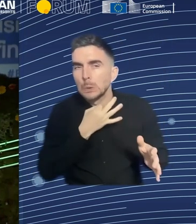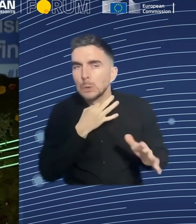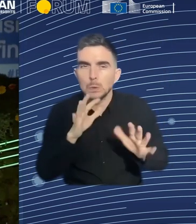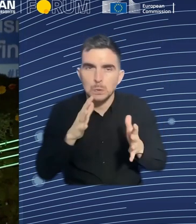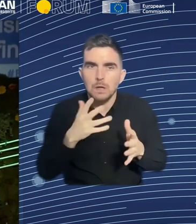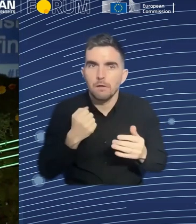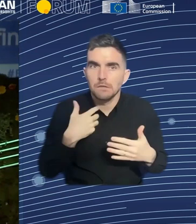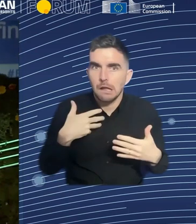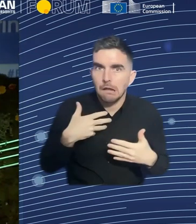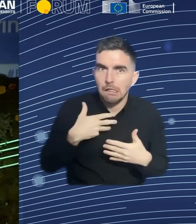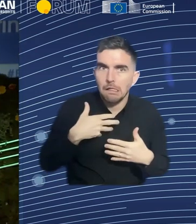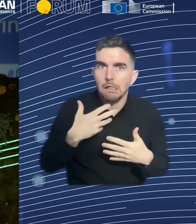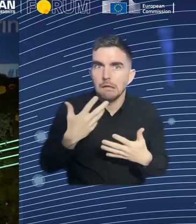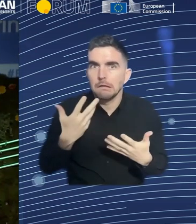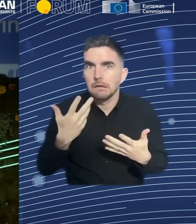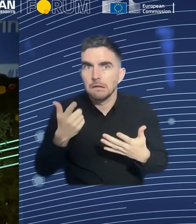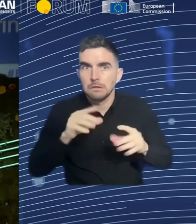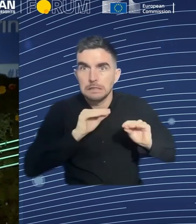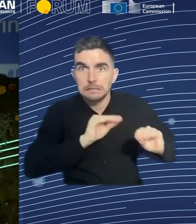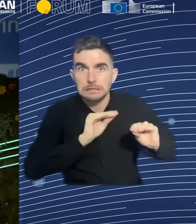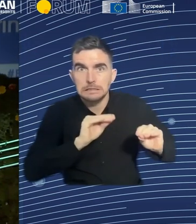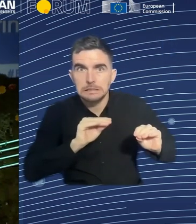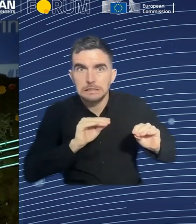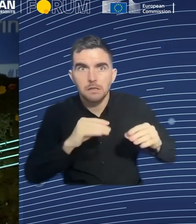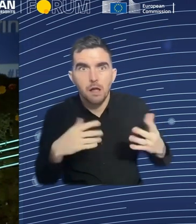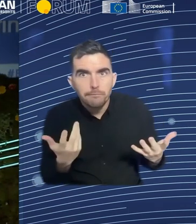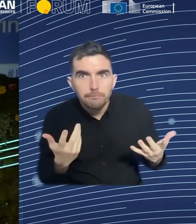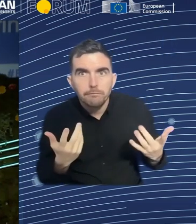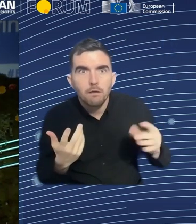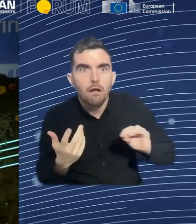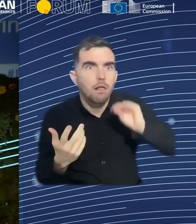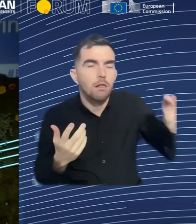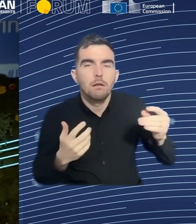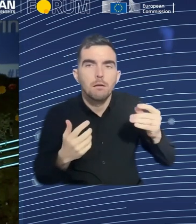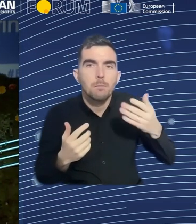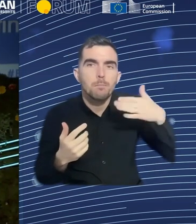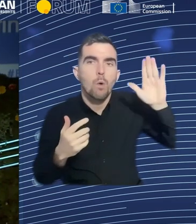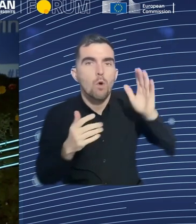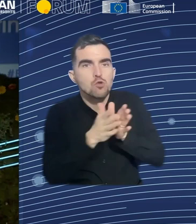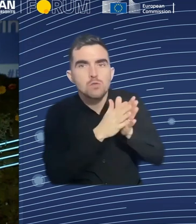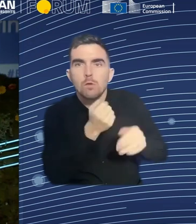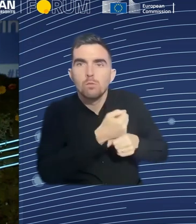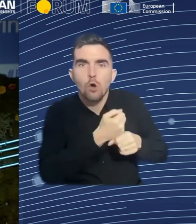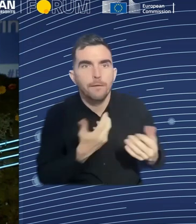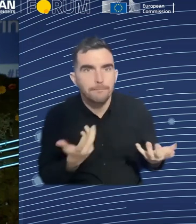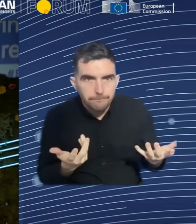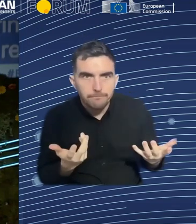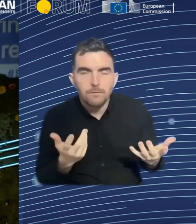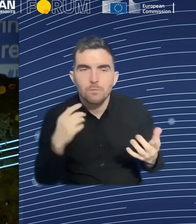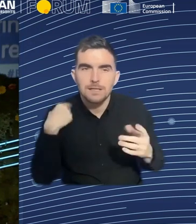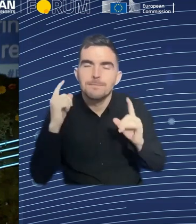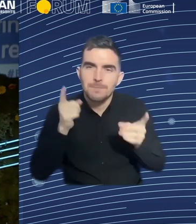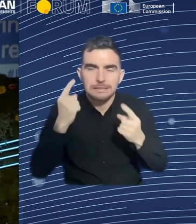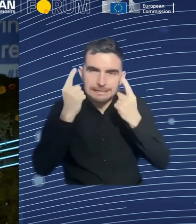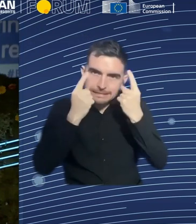conscious of that fear factor among small businesses and thereby reduce the cost burden on them, guess, and